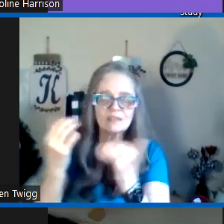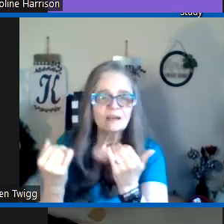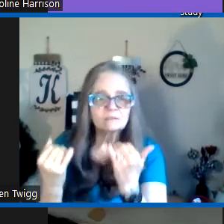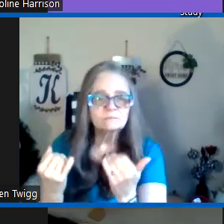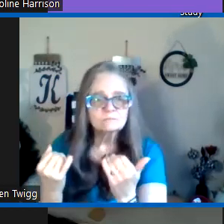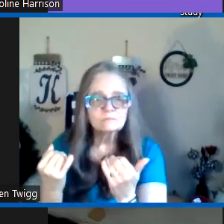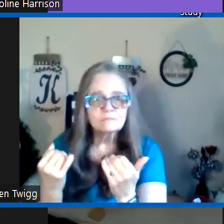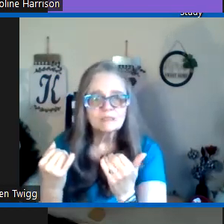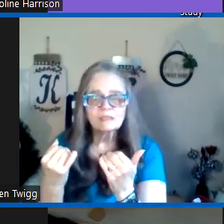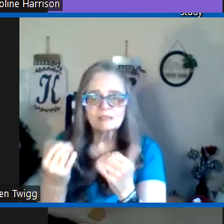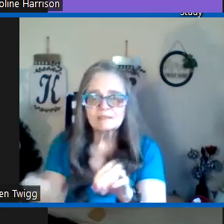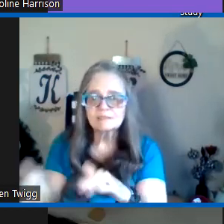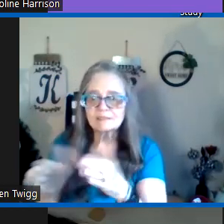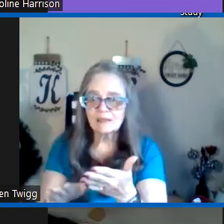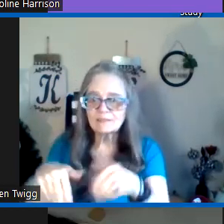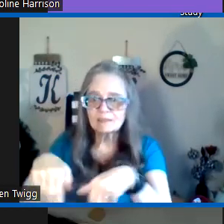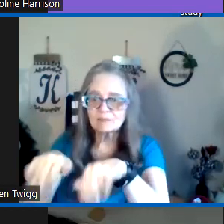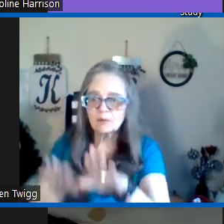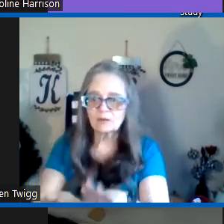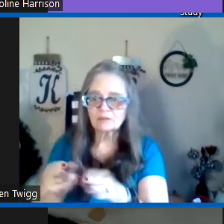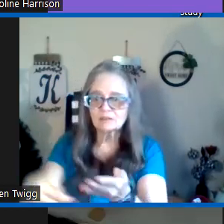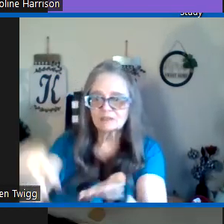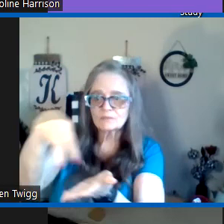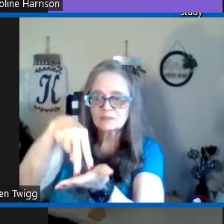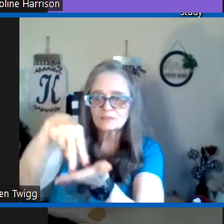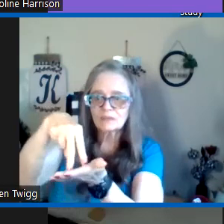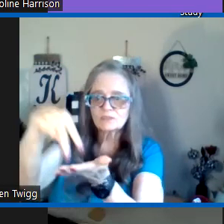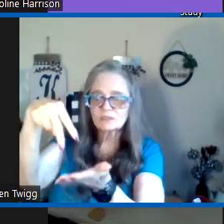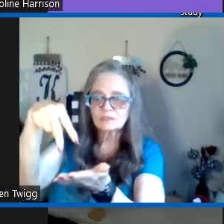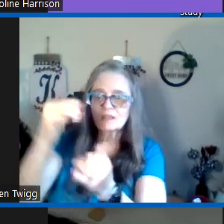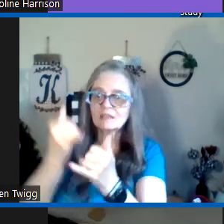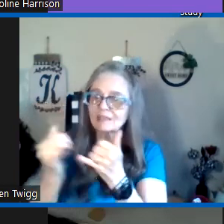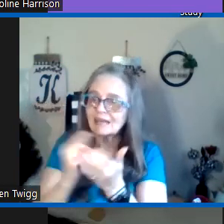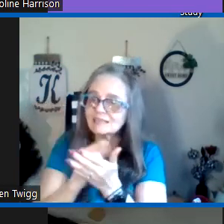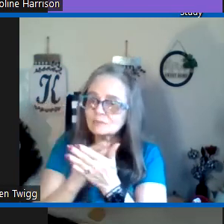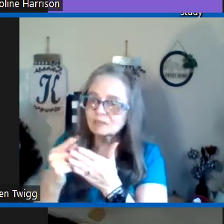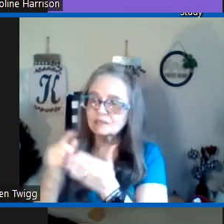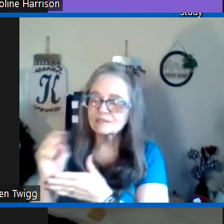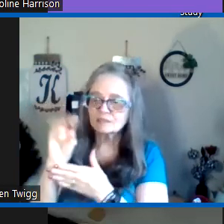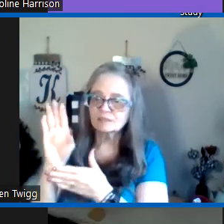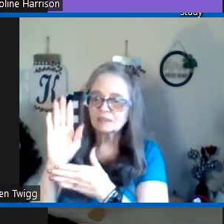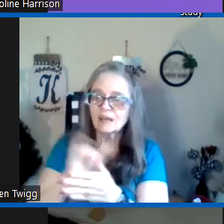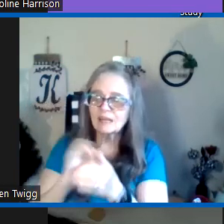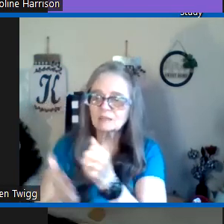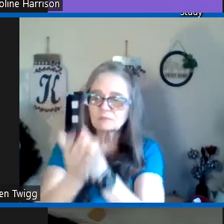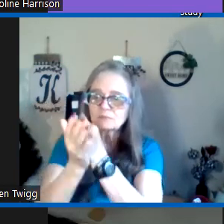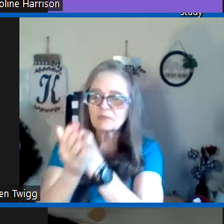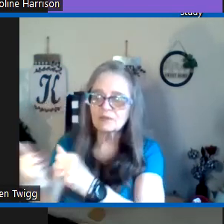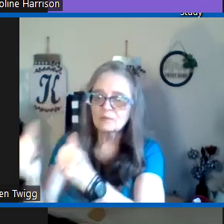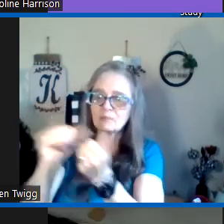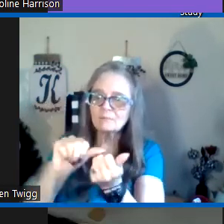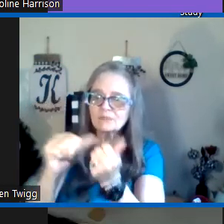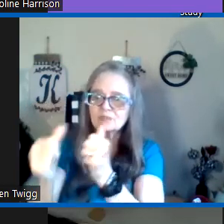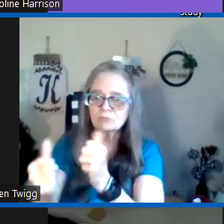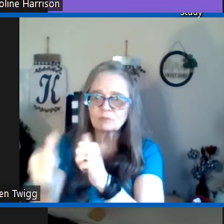season now his death his burial and his resurrection last week Sunday I helped